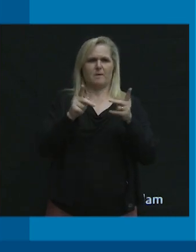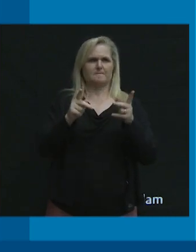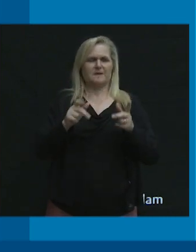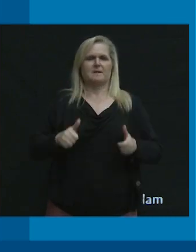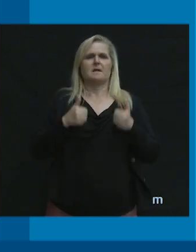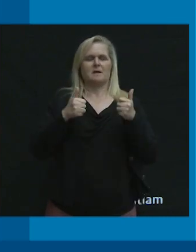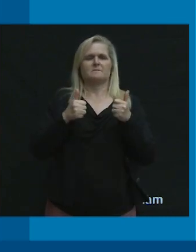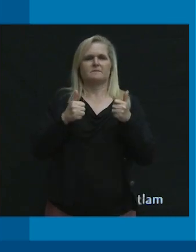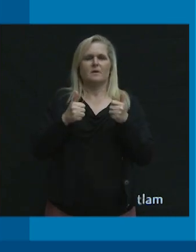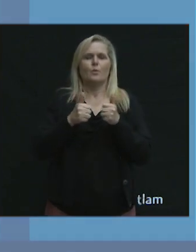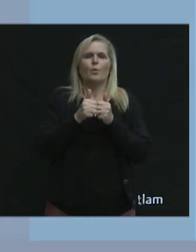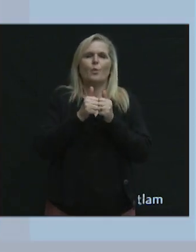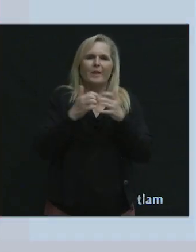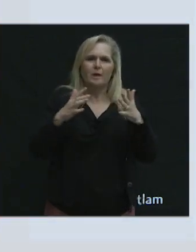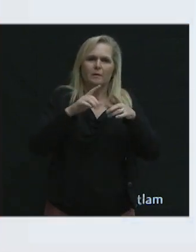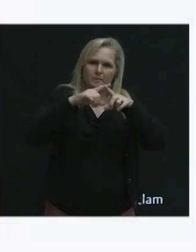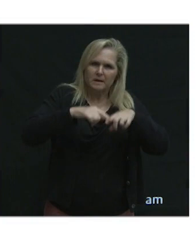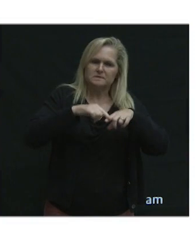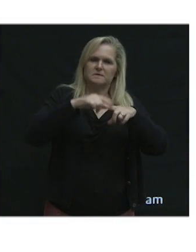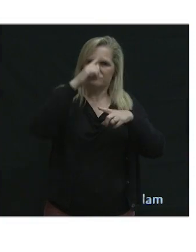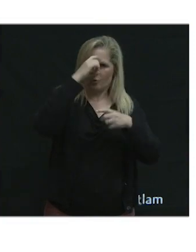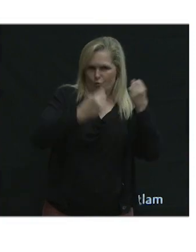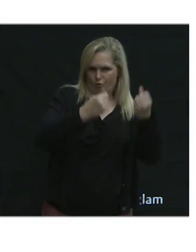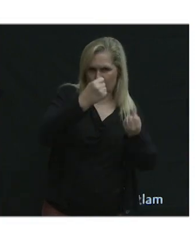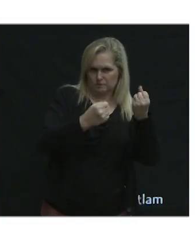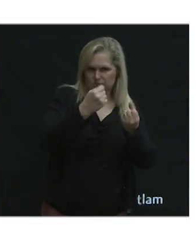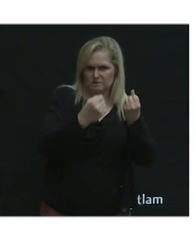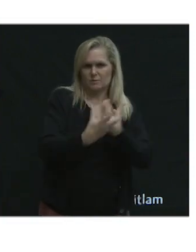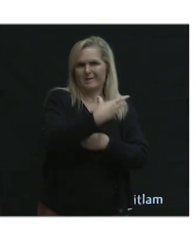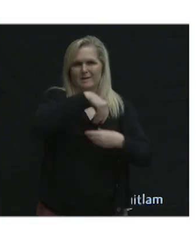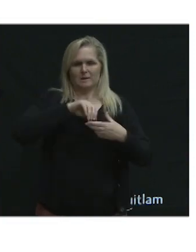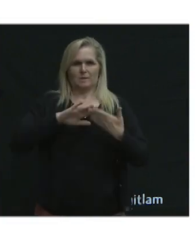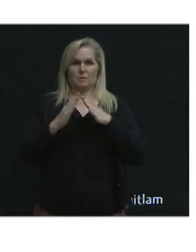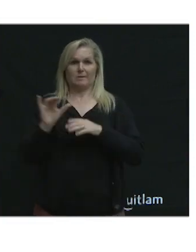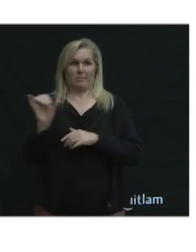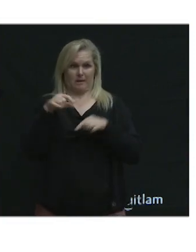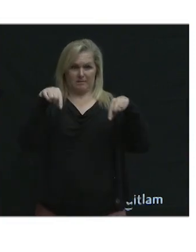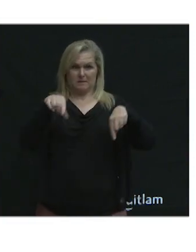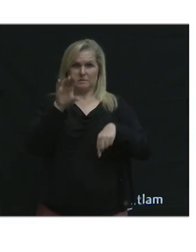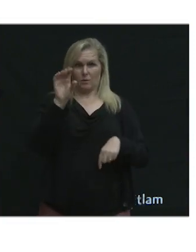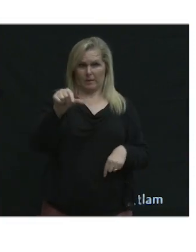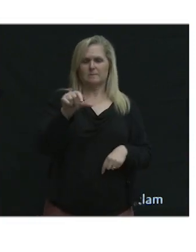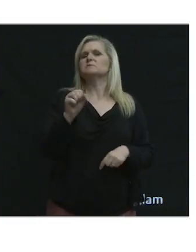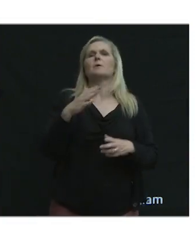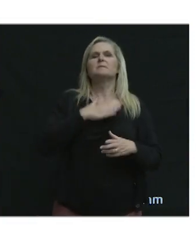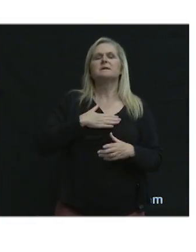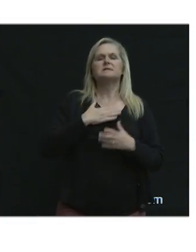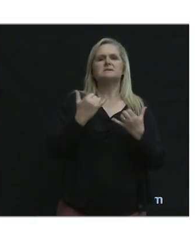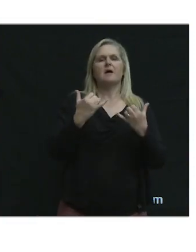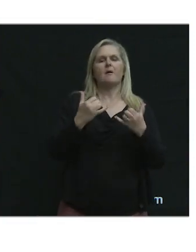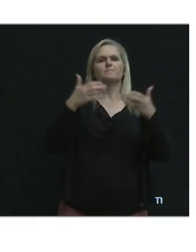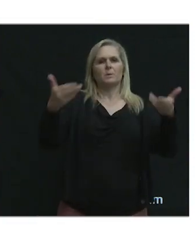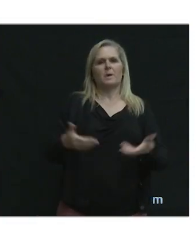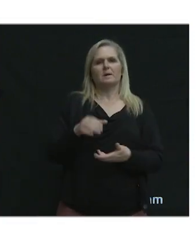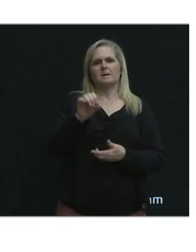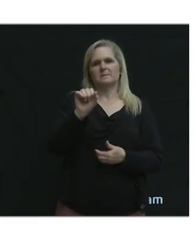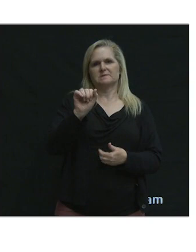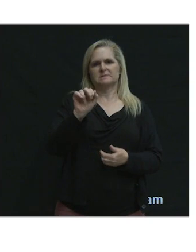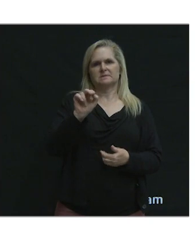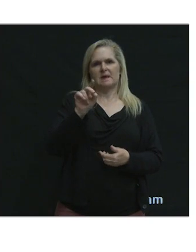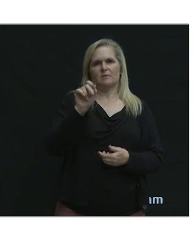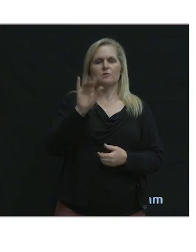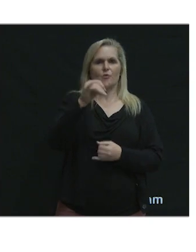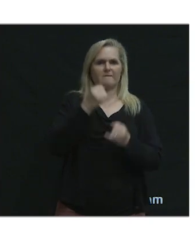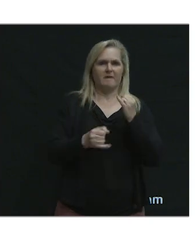dependency within the context of living in a community like Coquitlam. So please join me in welcoming Sandra, your